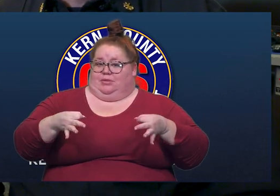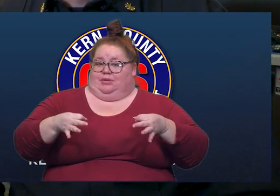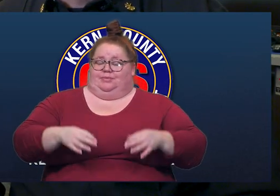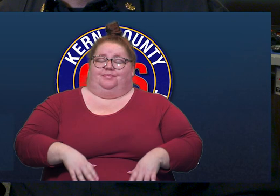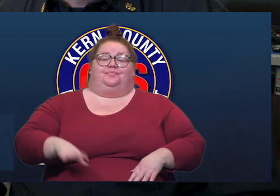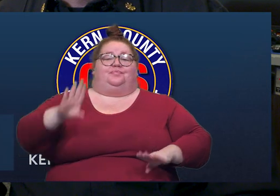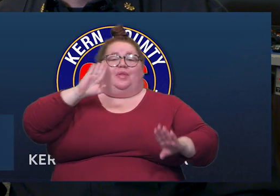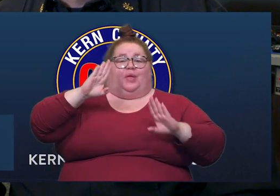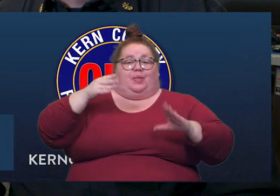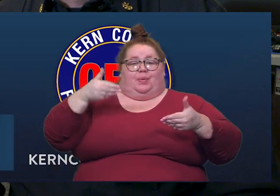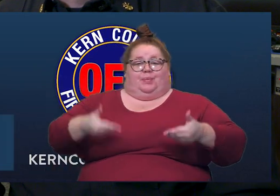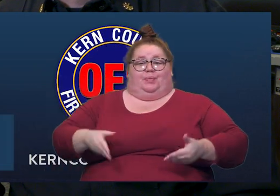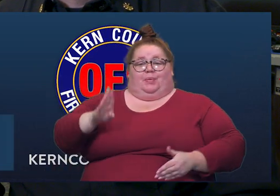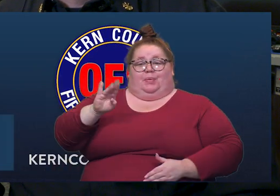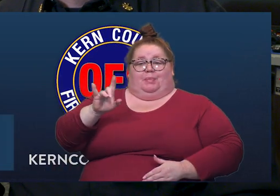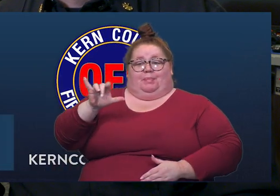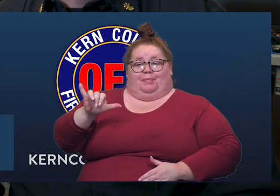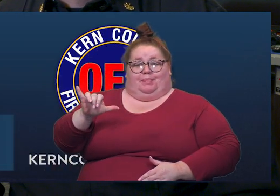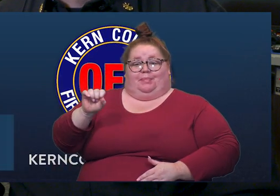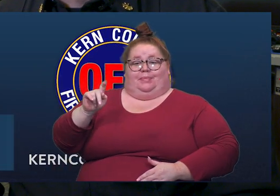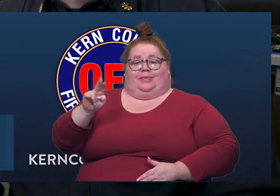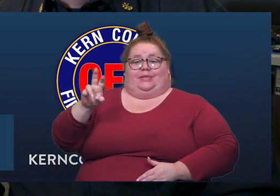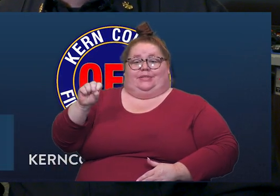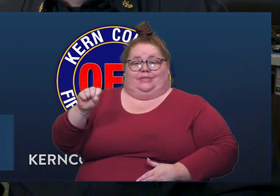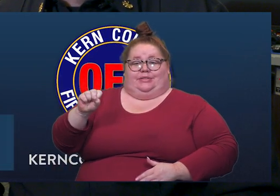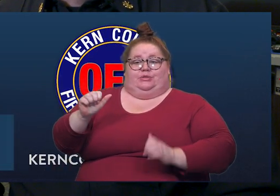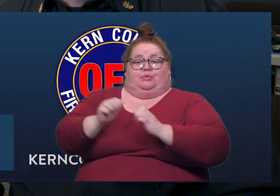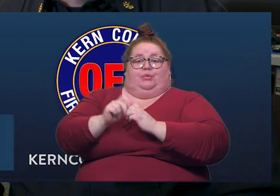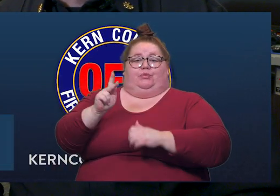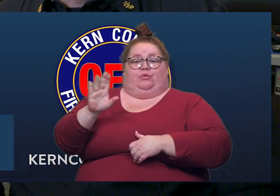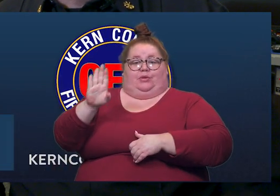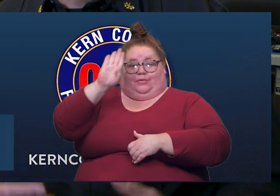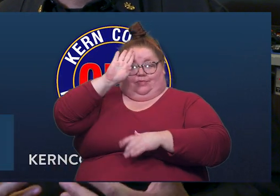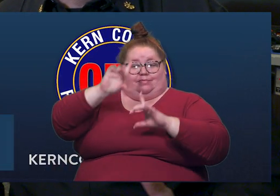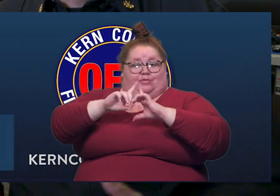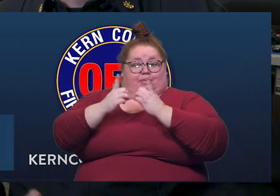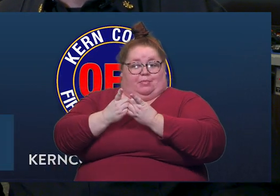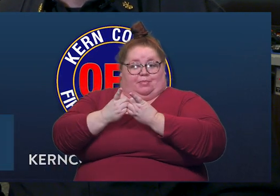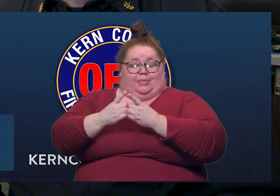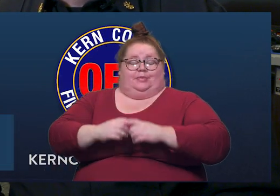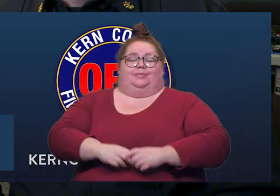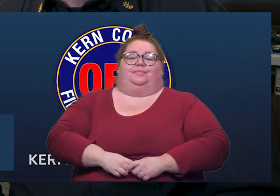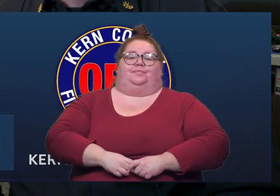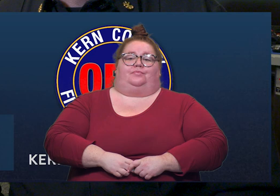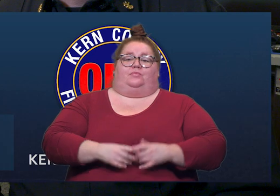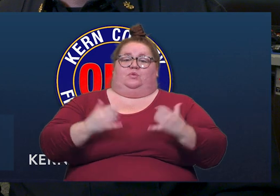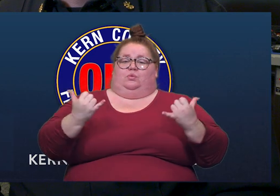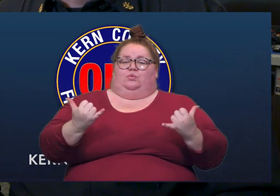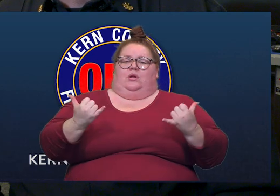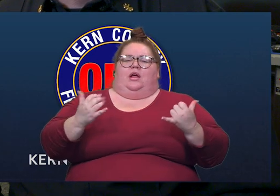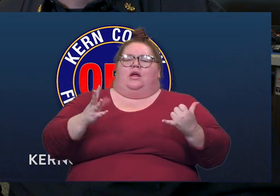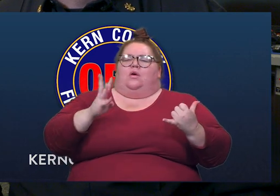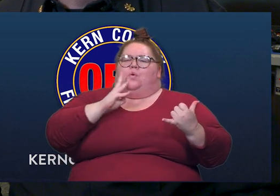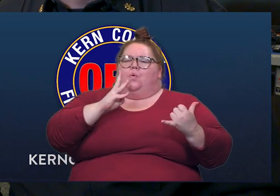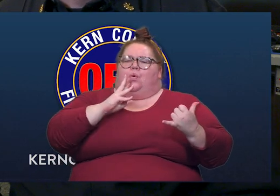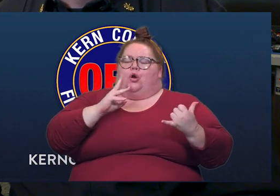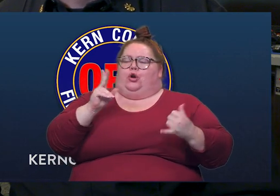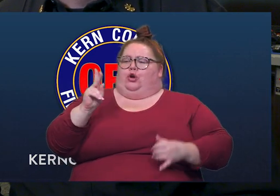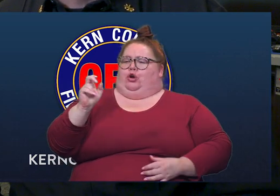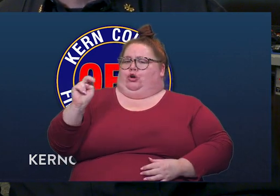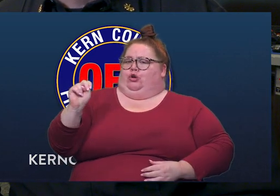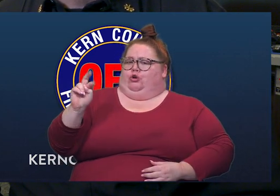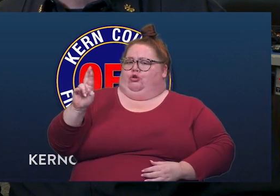Steers, Deputy Chief of Operations through Kern County Fire Department. So today I'm going to go through the flow of the Kern River